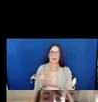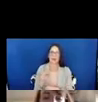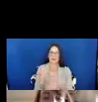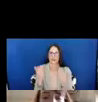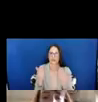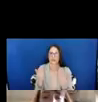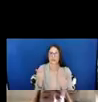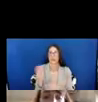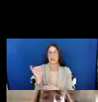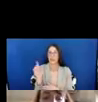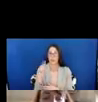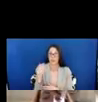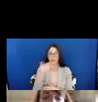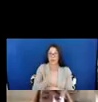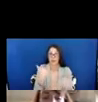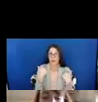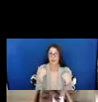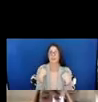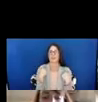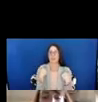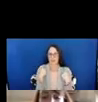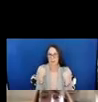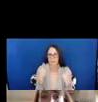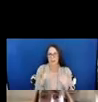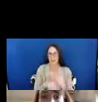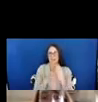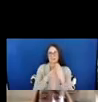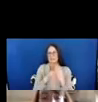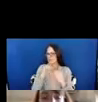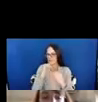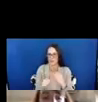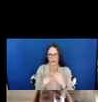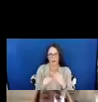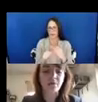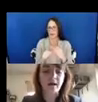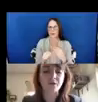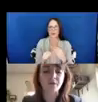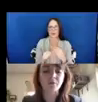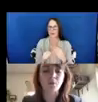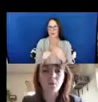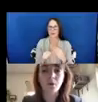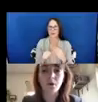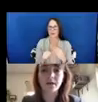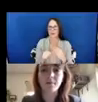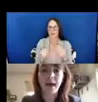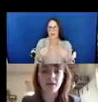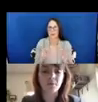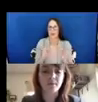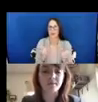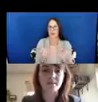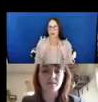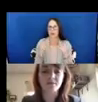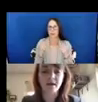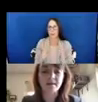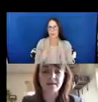present, moreover, many telemedicine interfaces do not admit of multiple modes of interaction or are incompatible